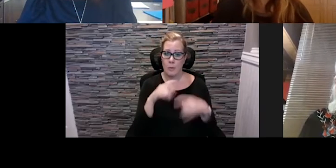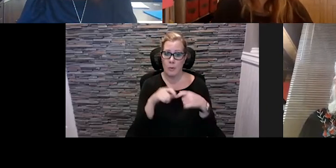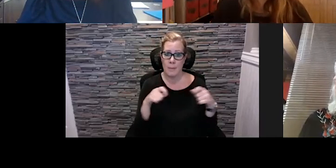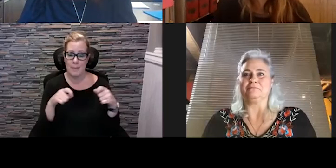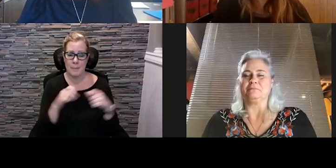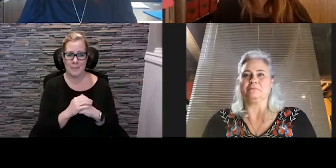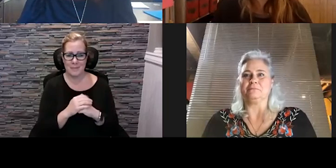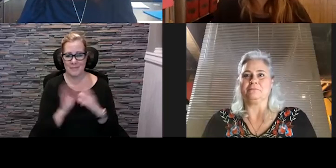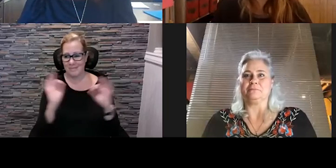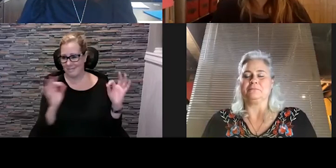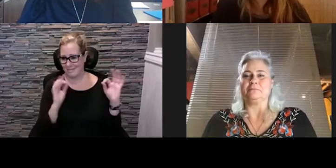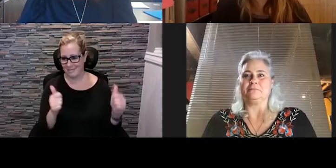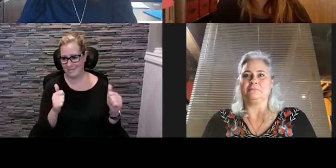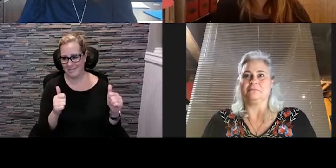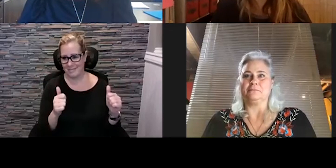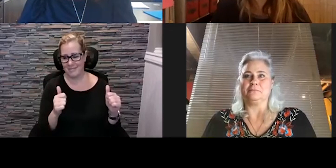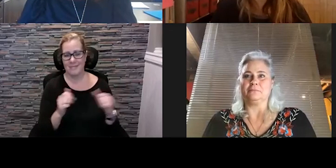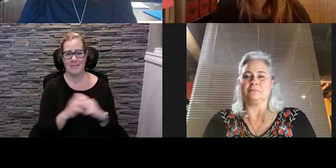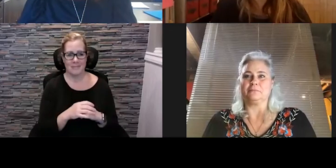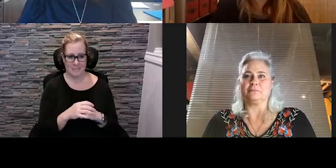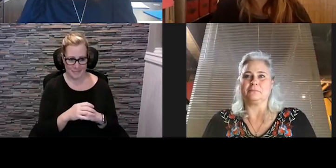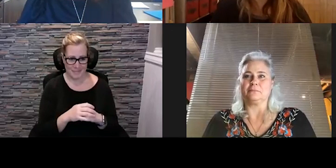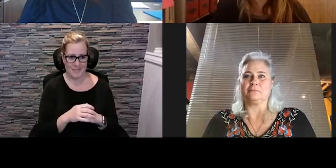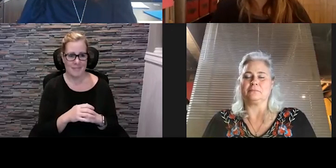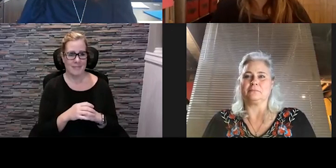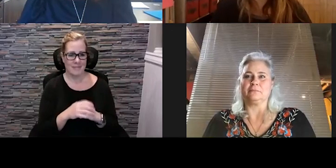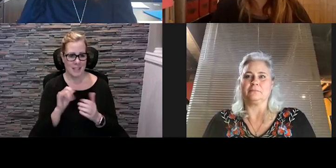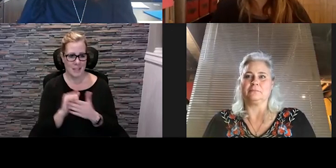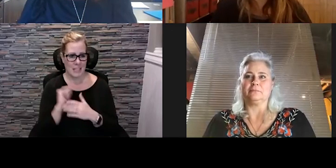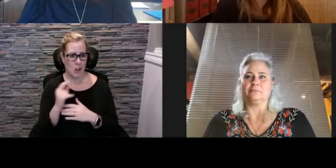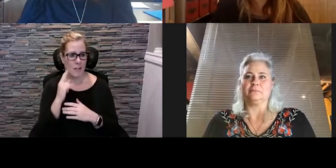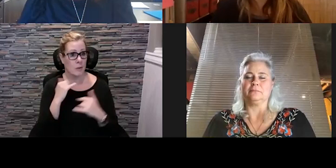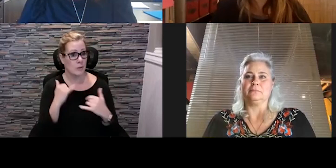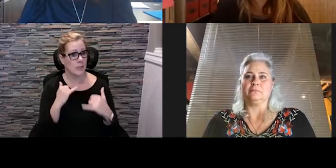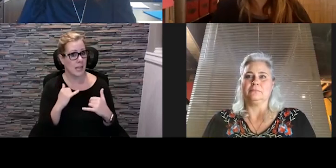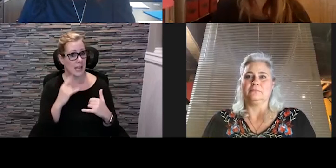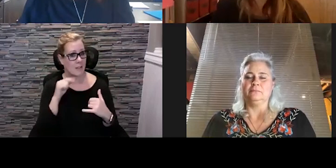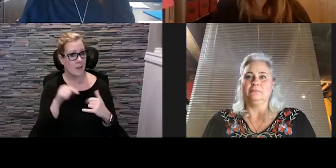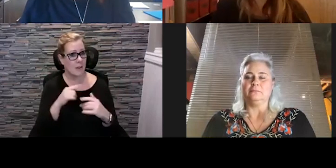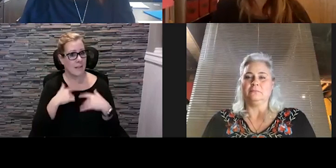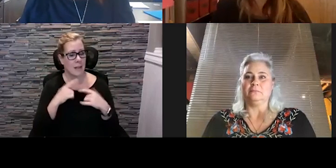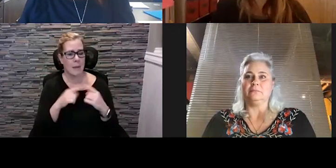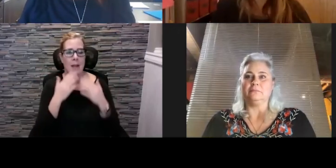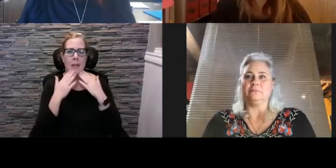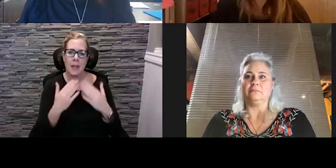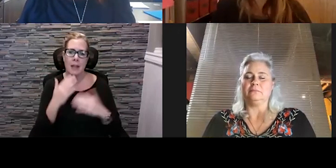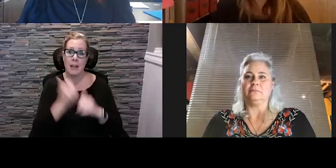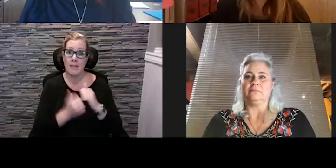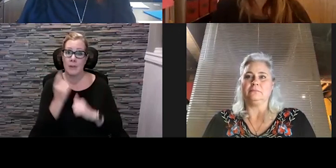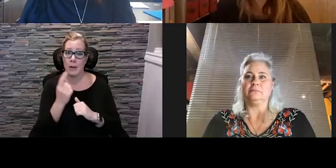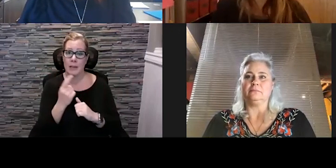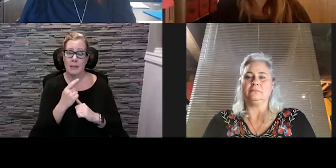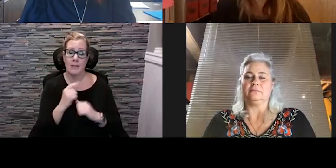and i think that wraps us up uh wraps us up for this particular event i just want to thank everyone um